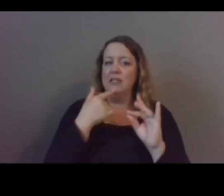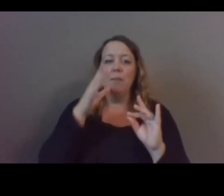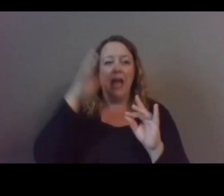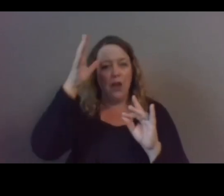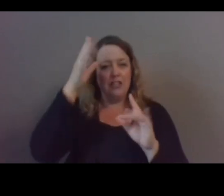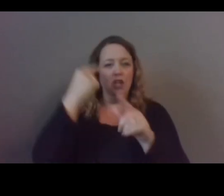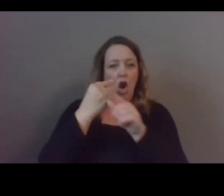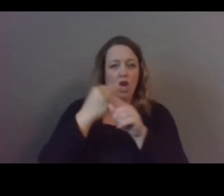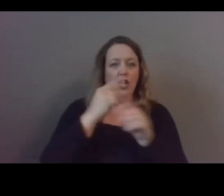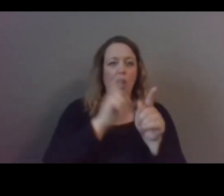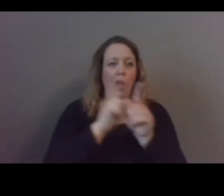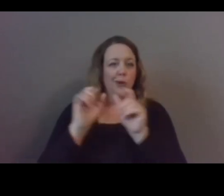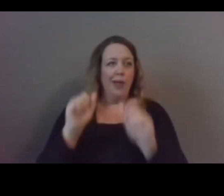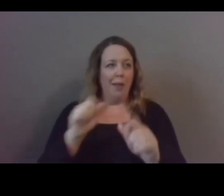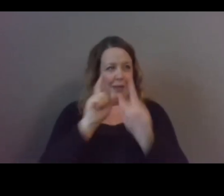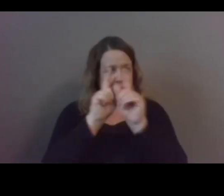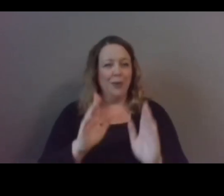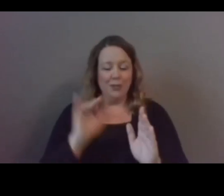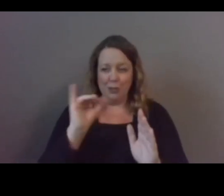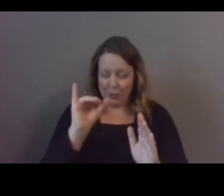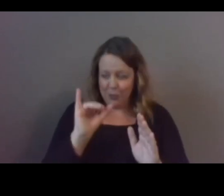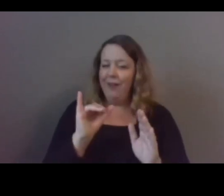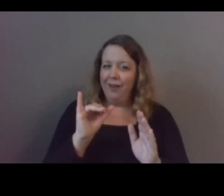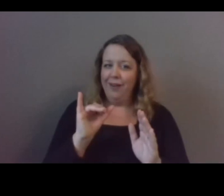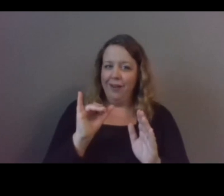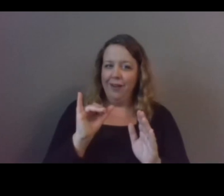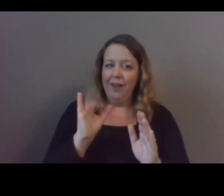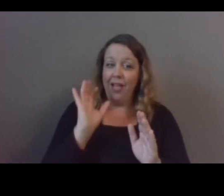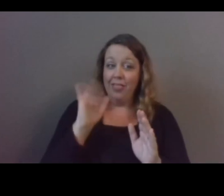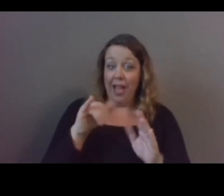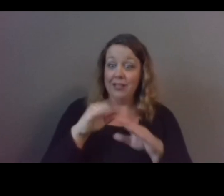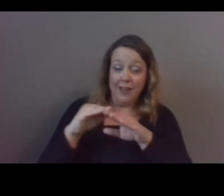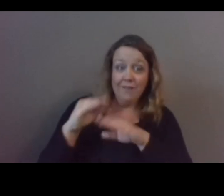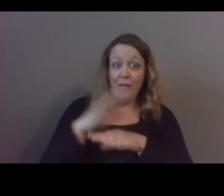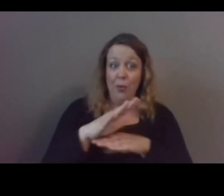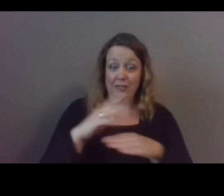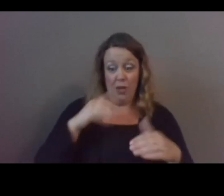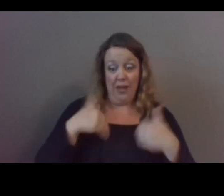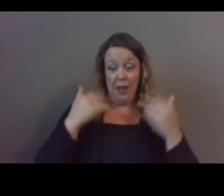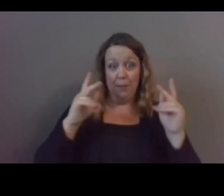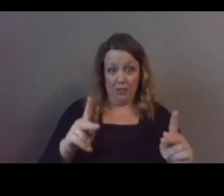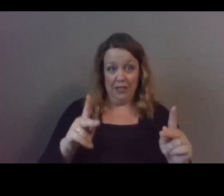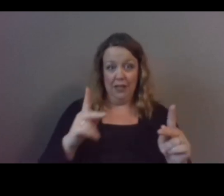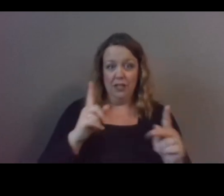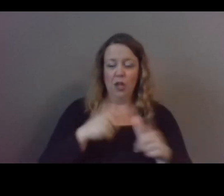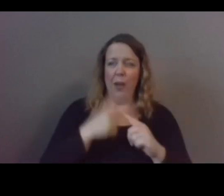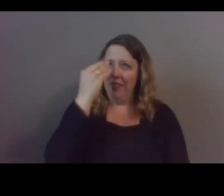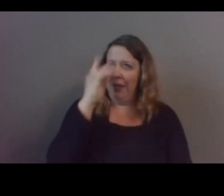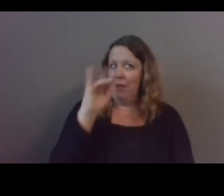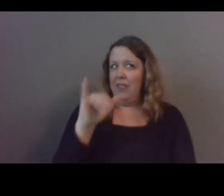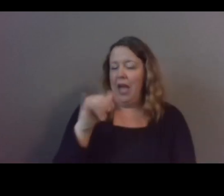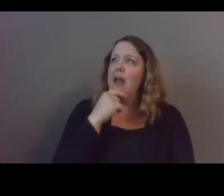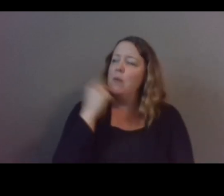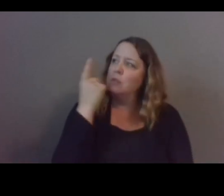can also be mentors right and in essence an influencer in the young person's life so as i reflect on that it caused me to wonder